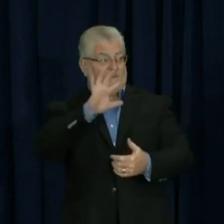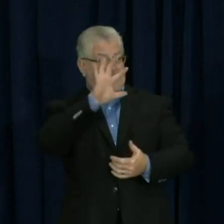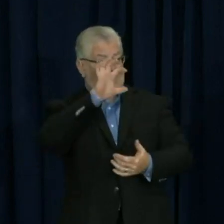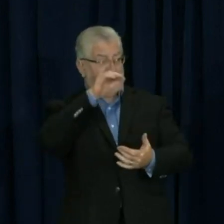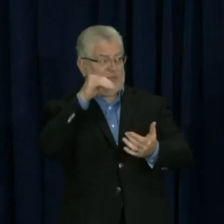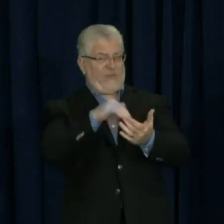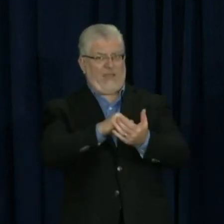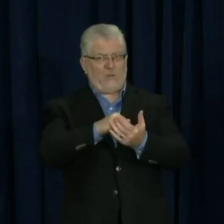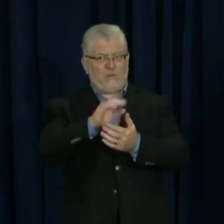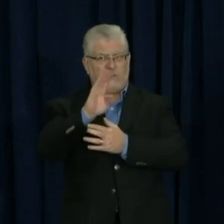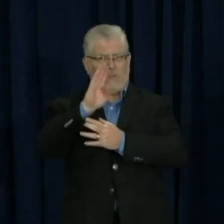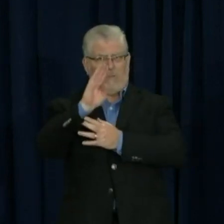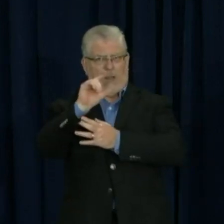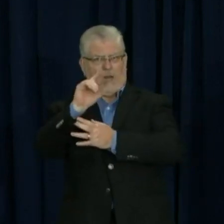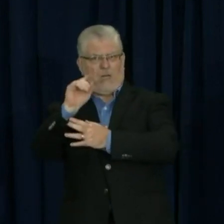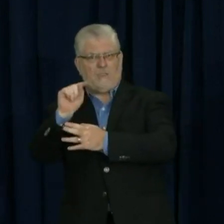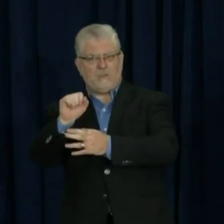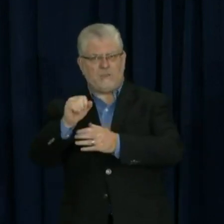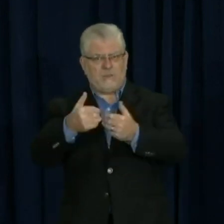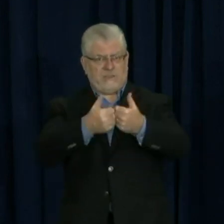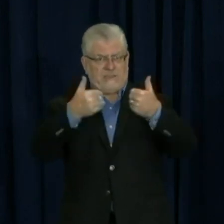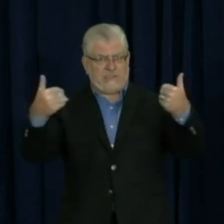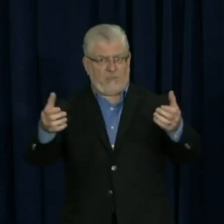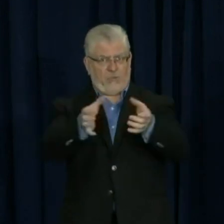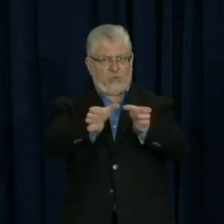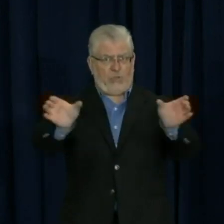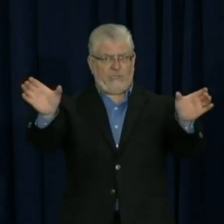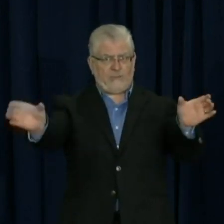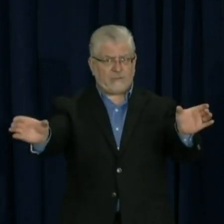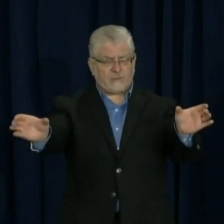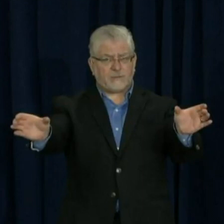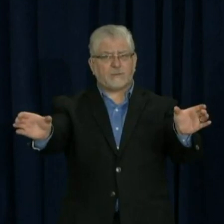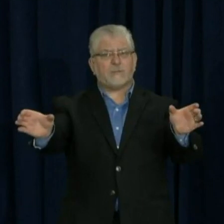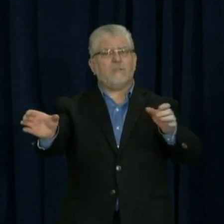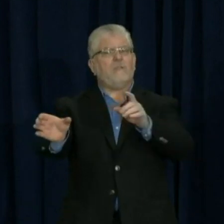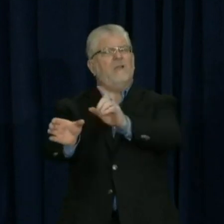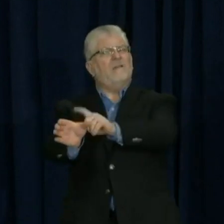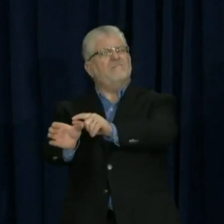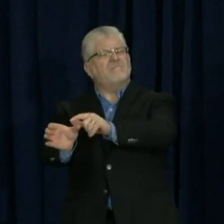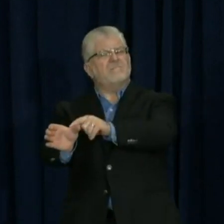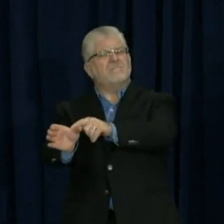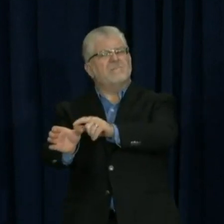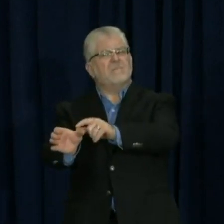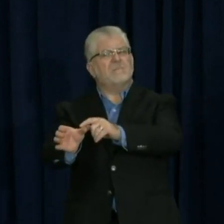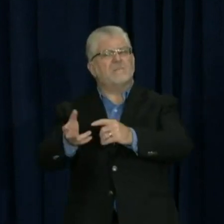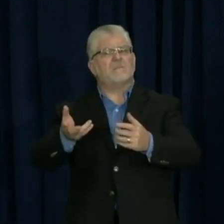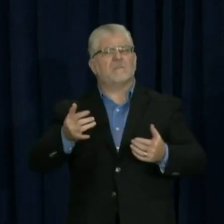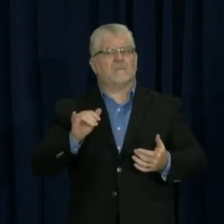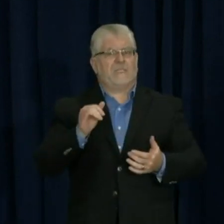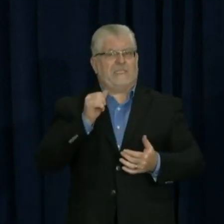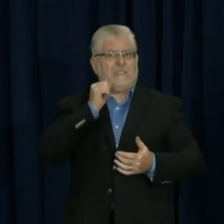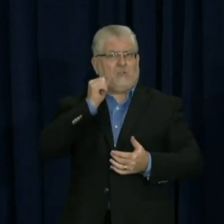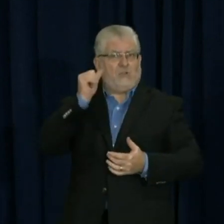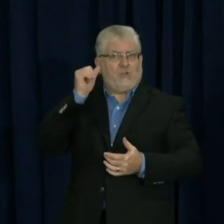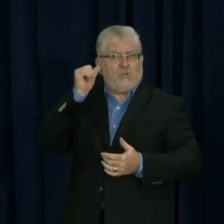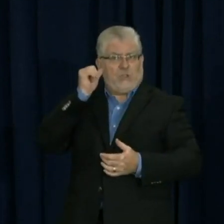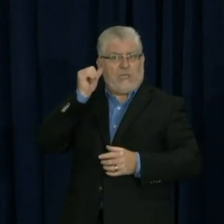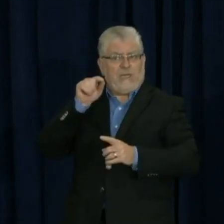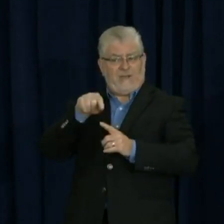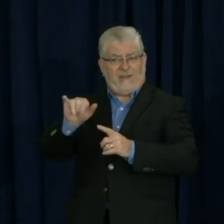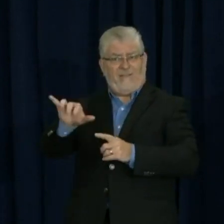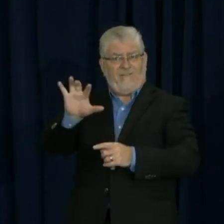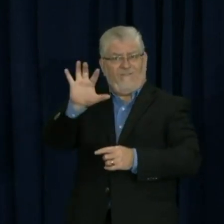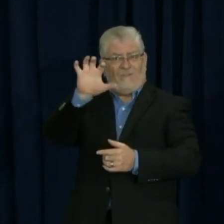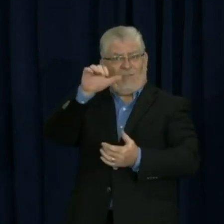repeat the question? Sorry. There were 500,000 mail ballots issued that hadn't been cast as of yesterday. Is there a